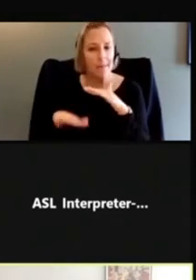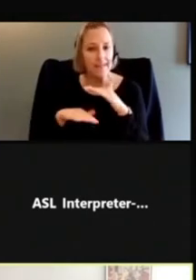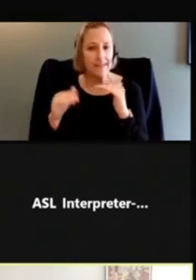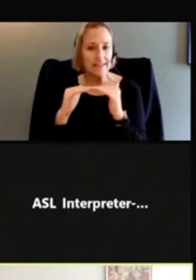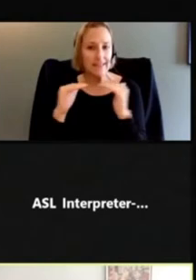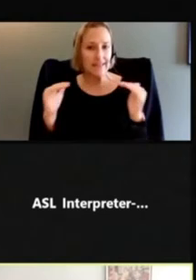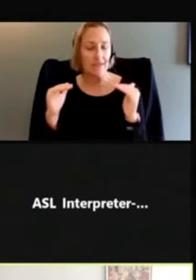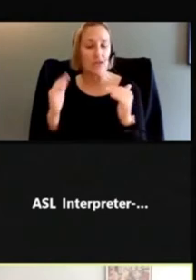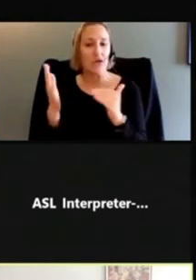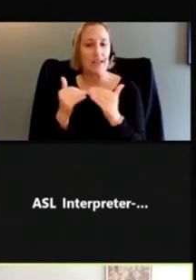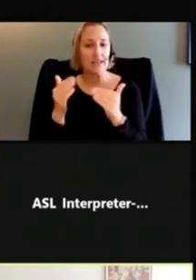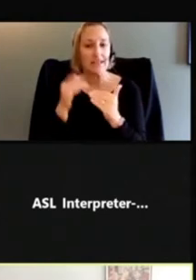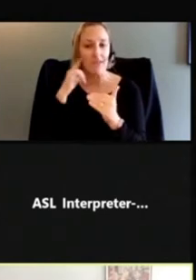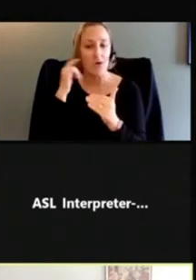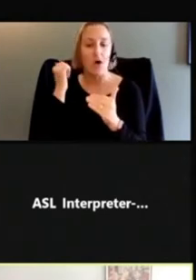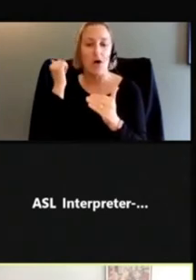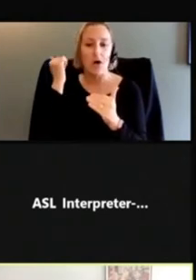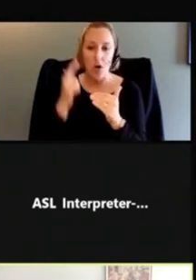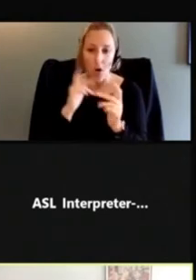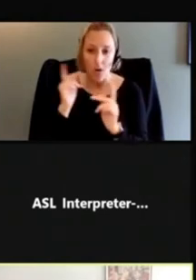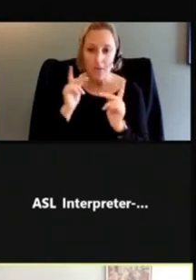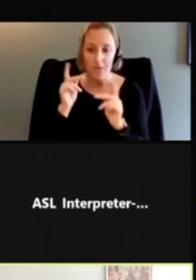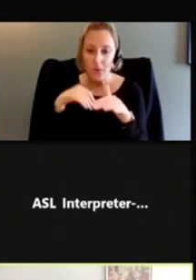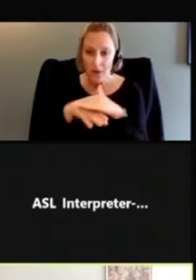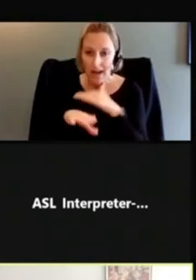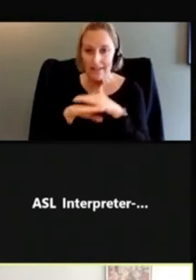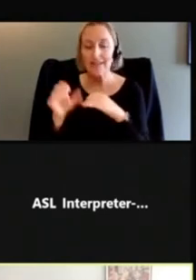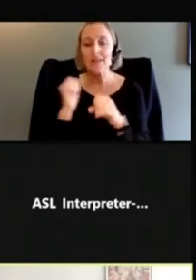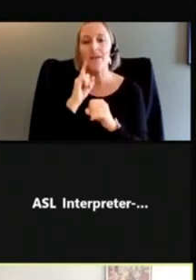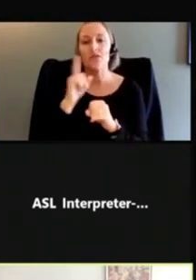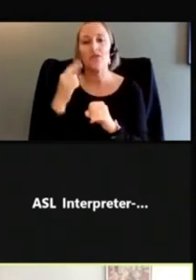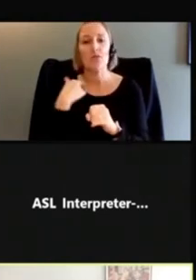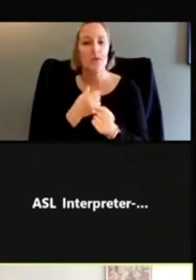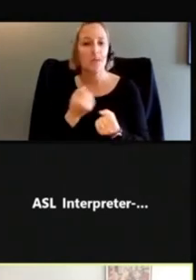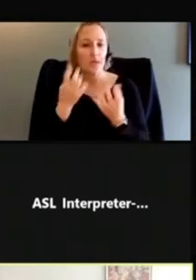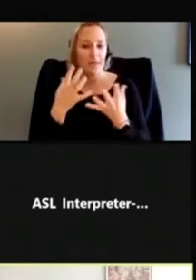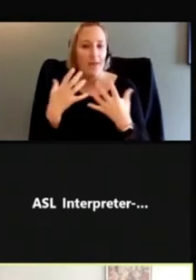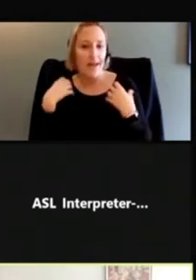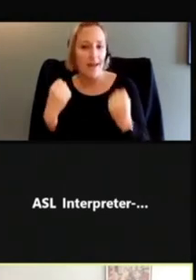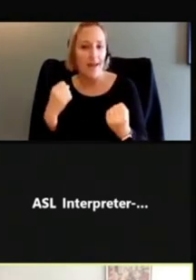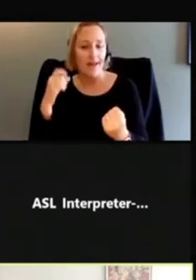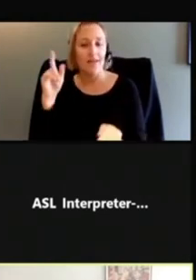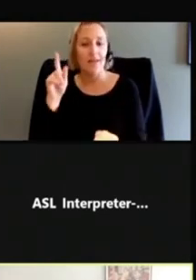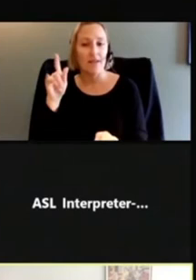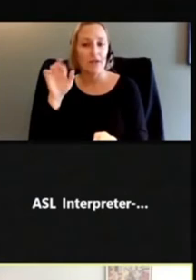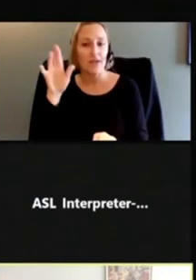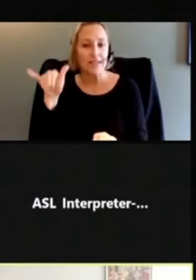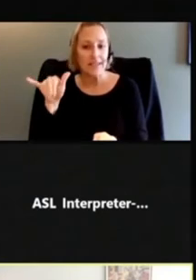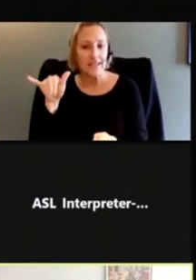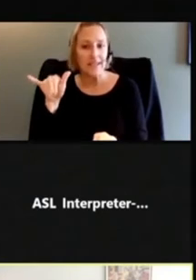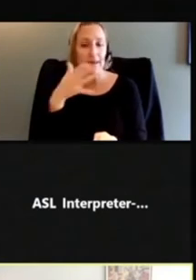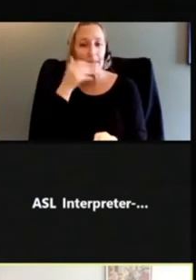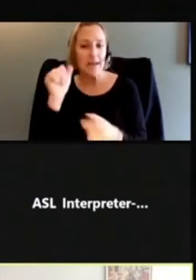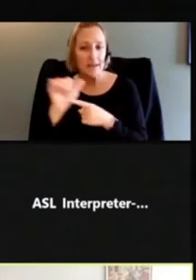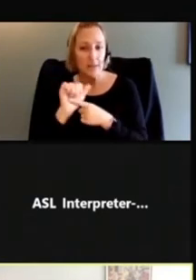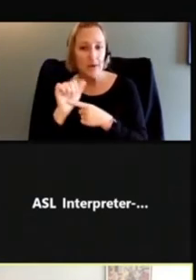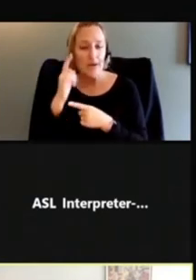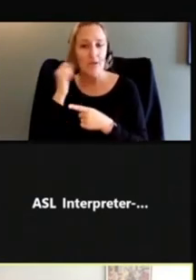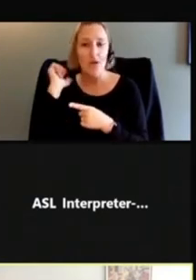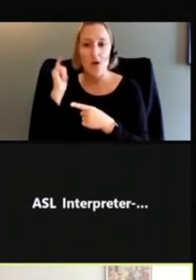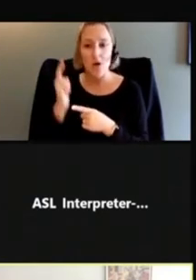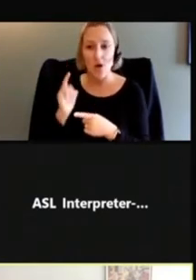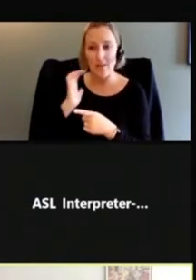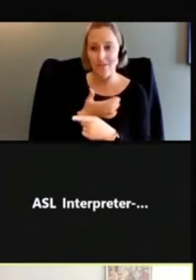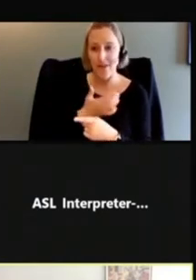access and make sure that we're following health literacy best practices in all of our creative materials. And David, I'll